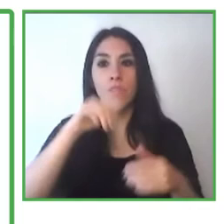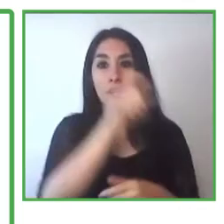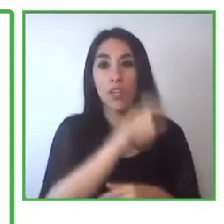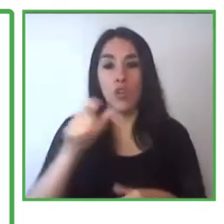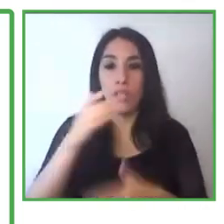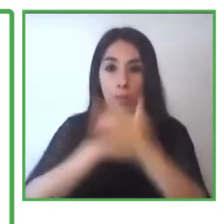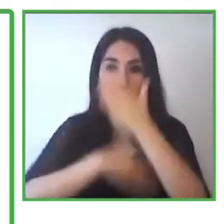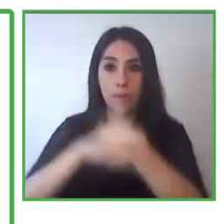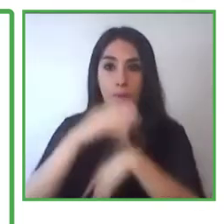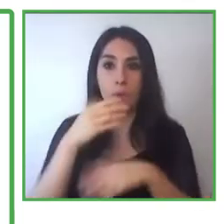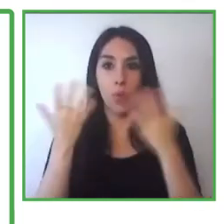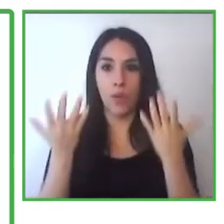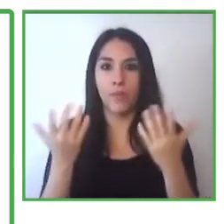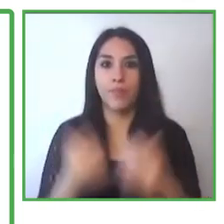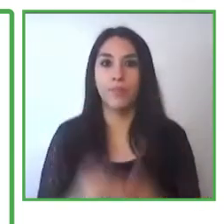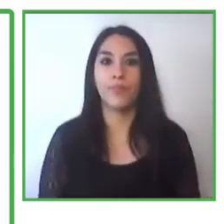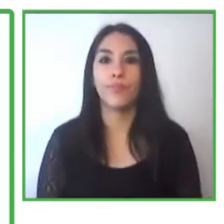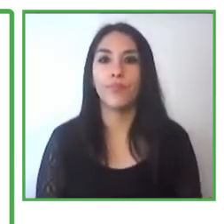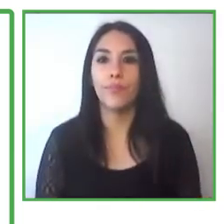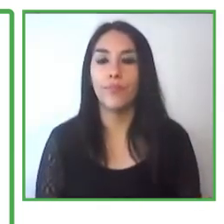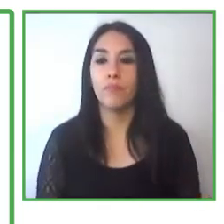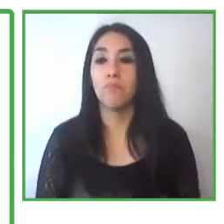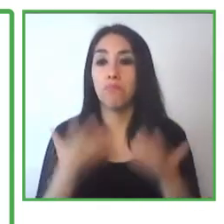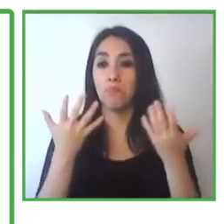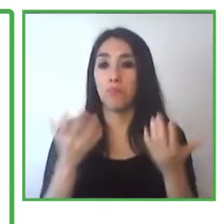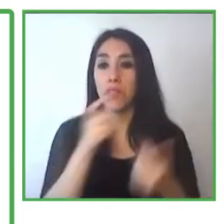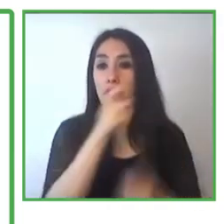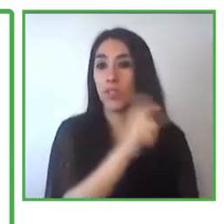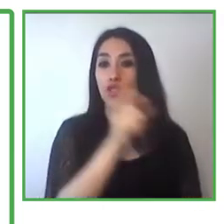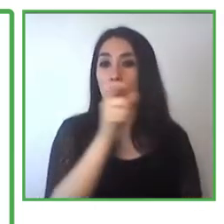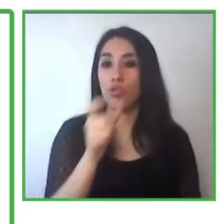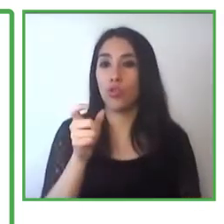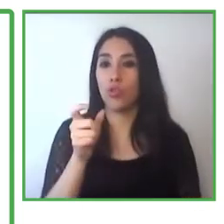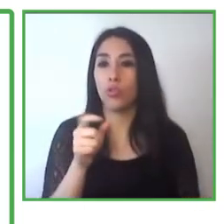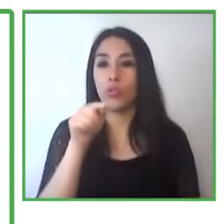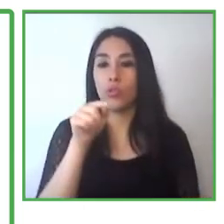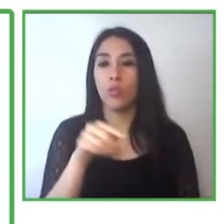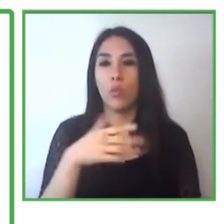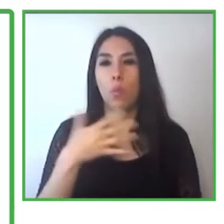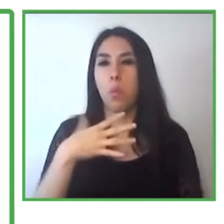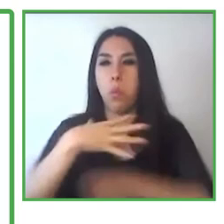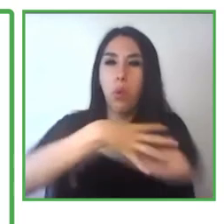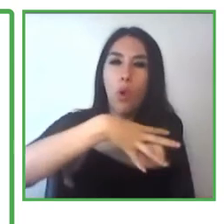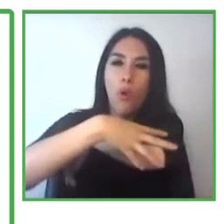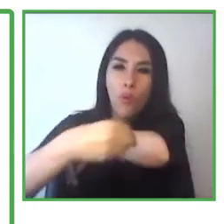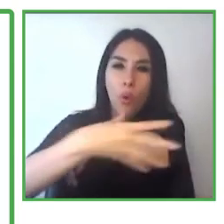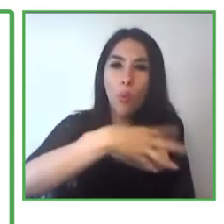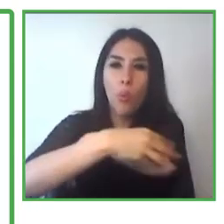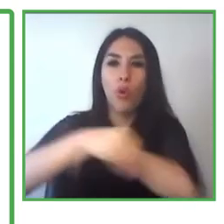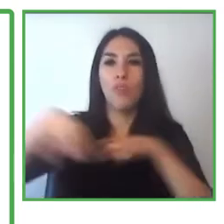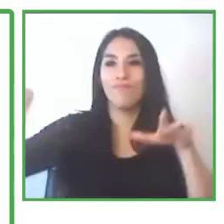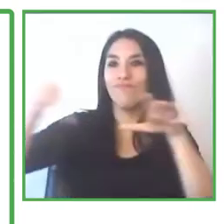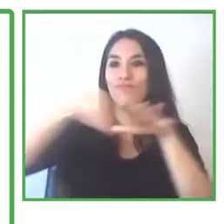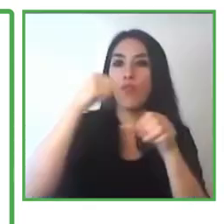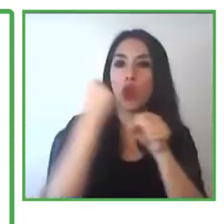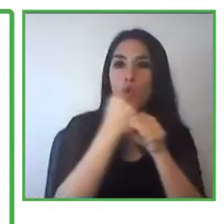for people that have disabilities or for people that have a risk in inclusion.